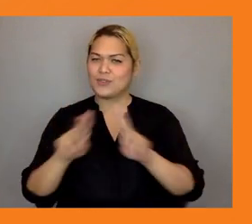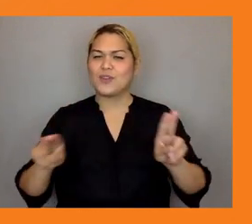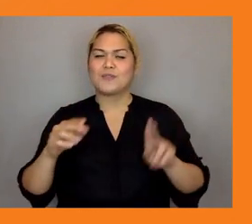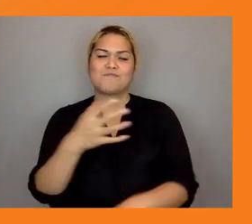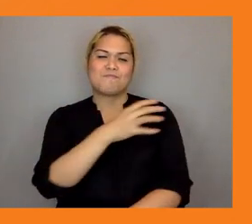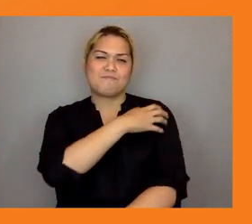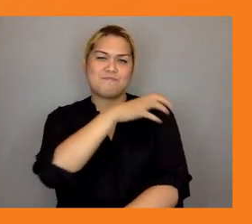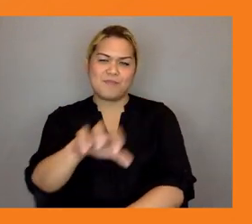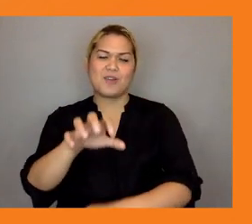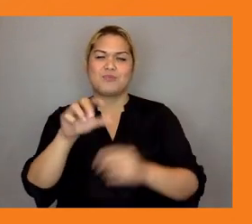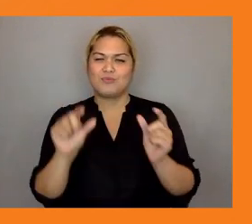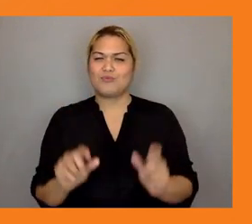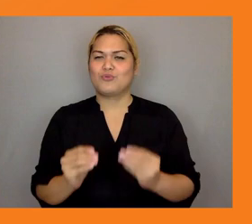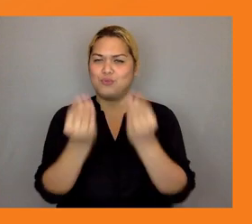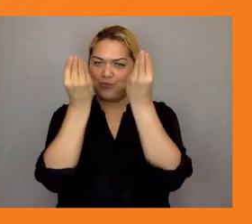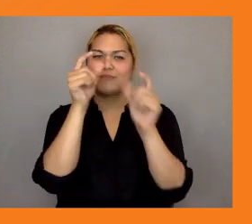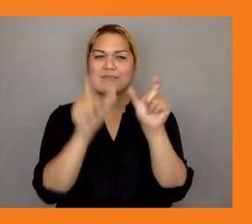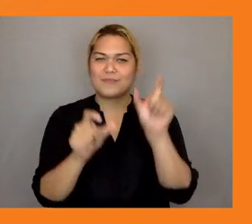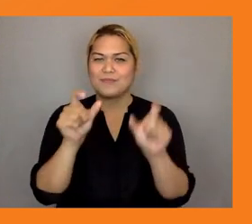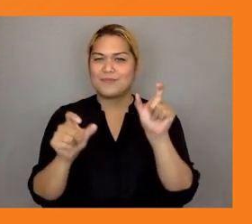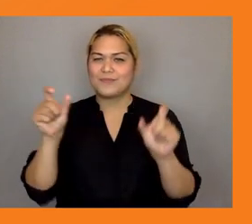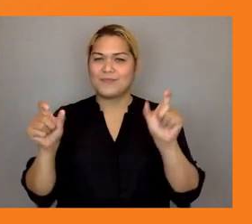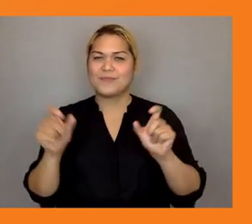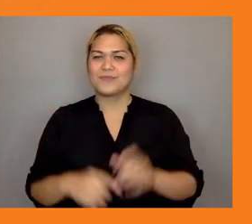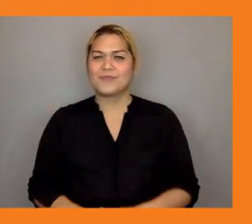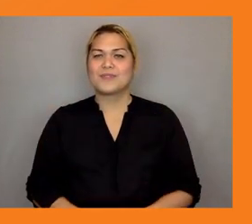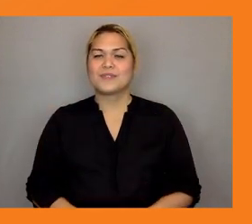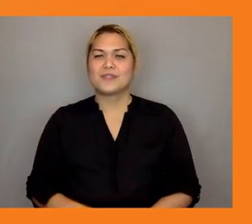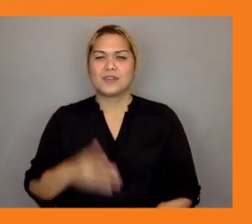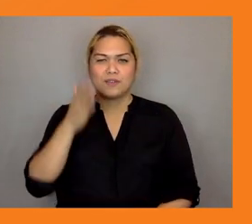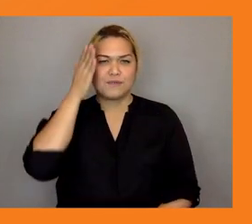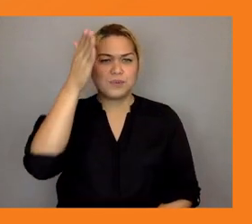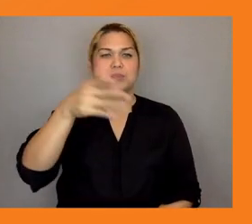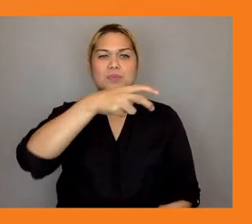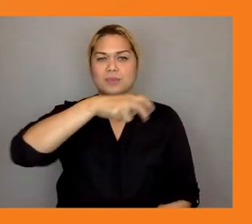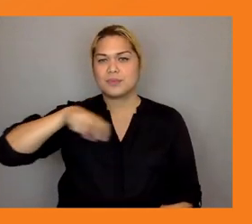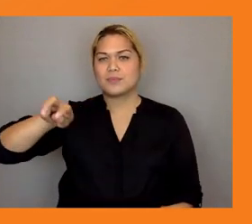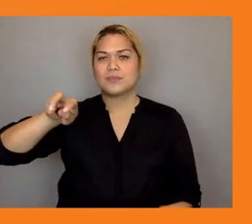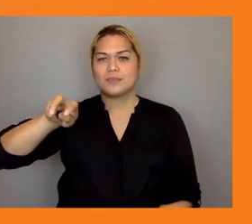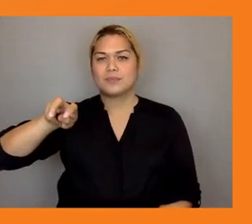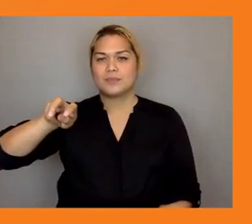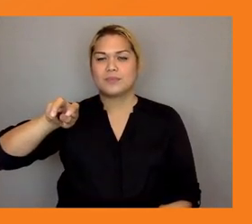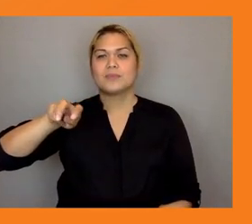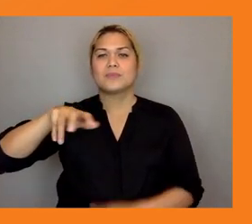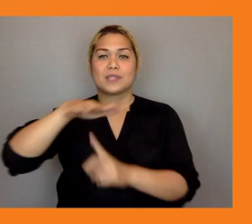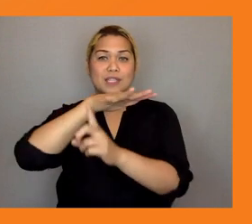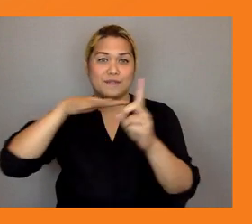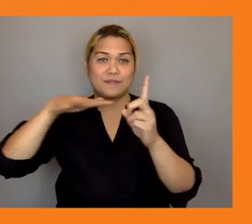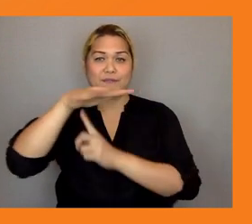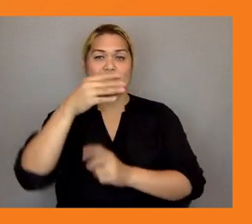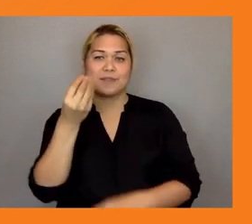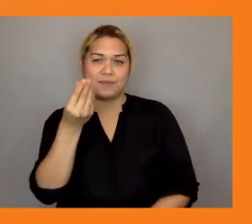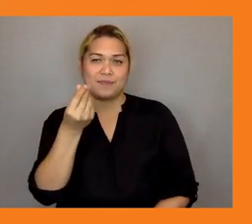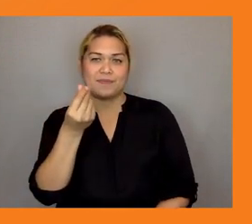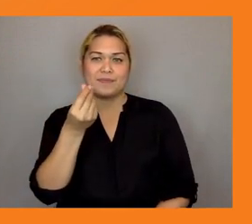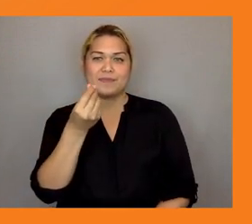economies this event also marks a special occasion and that is the 20-year anniversary of the establishment of